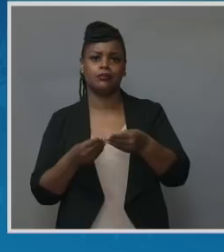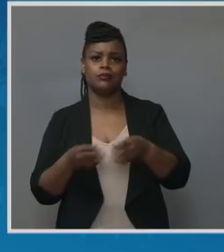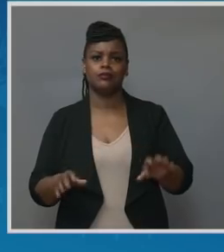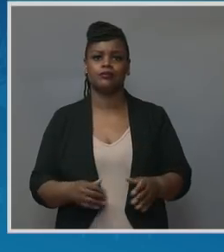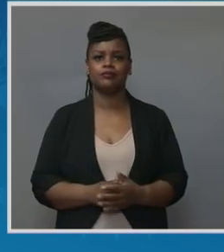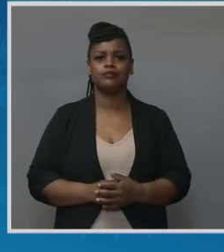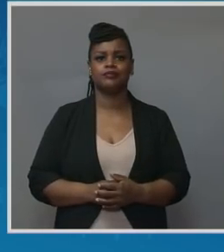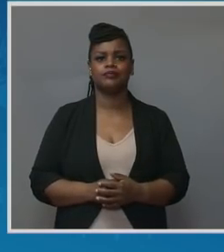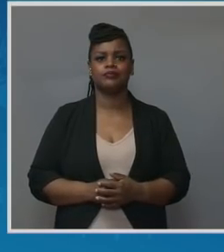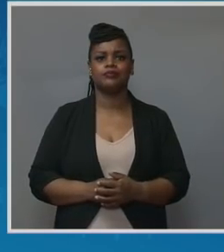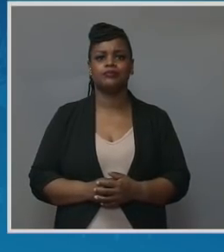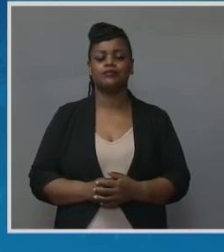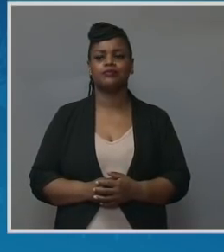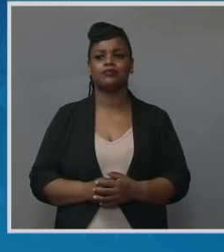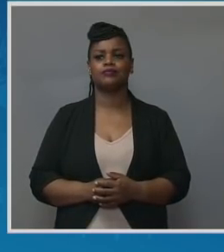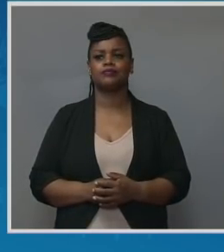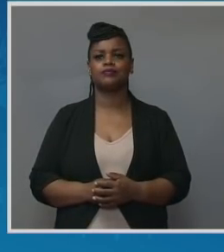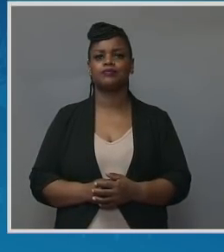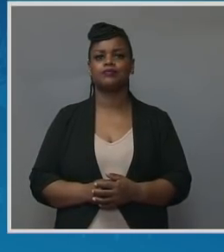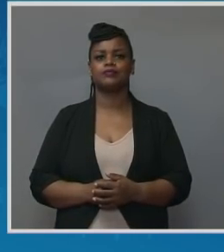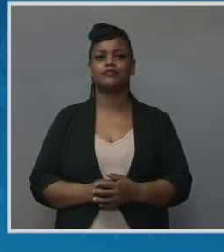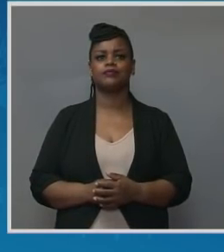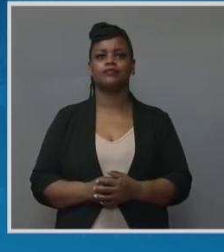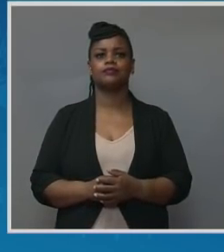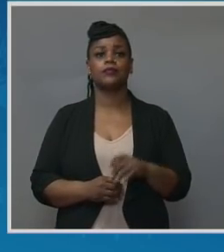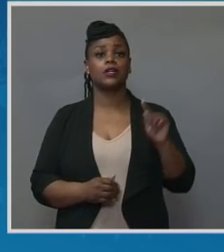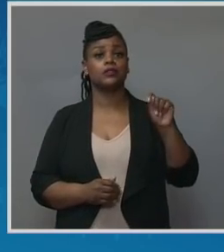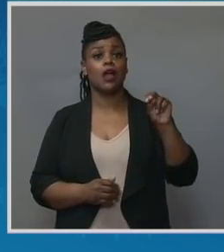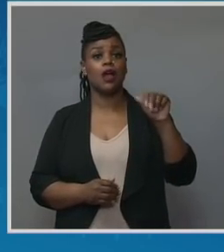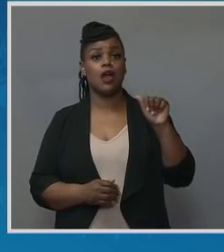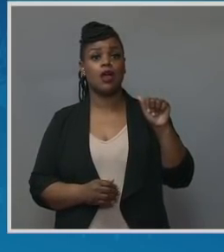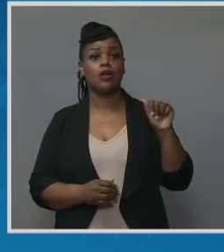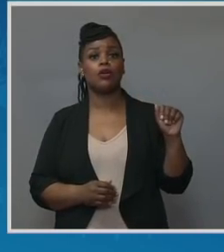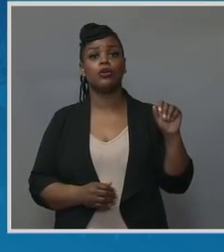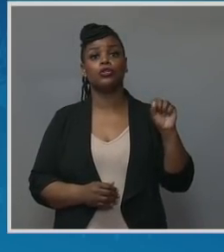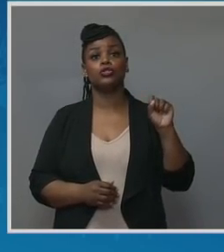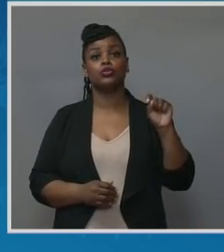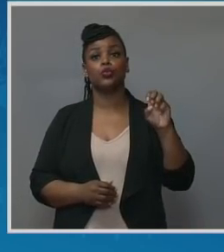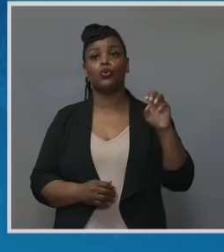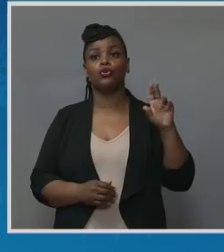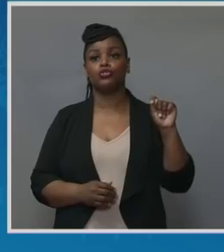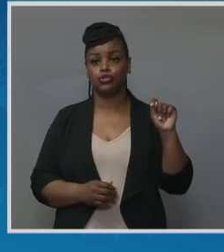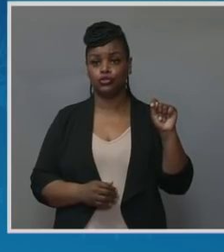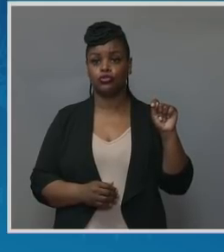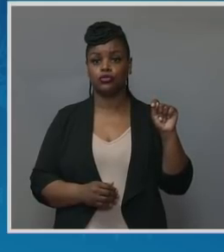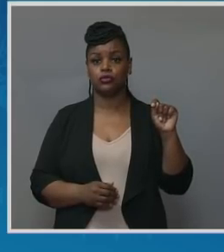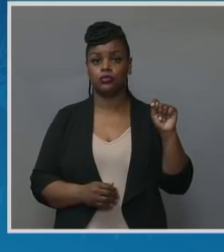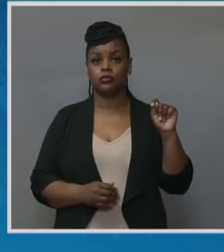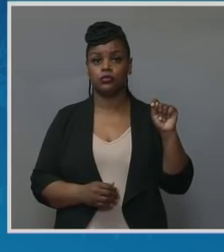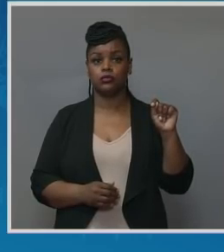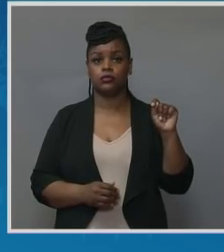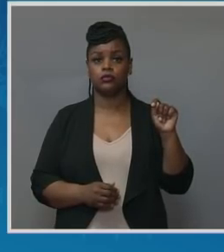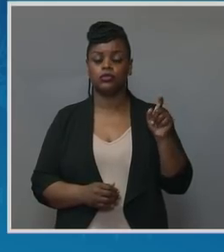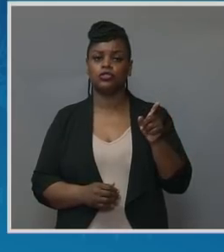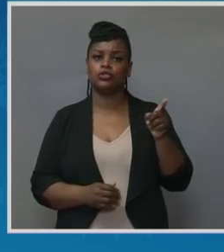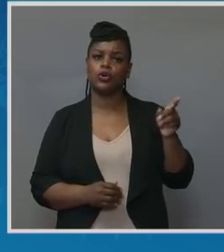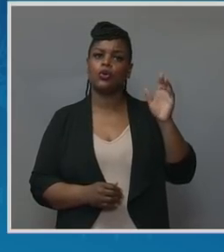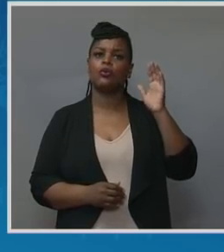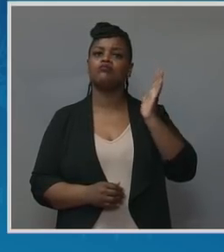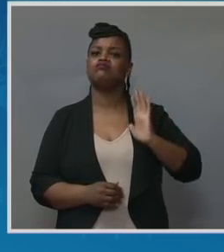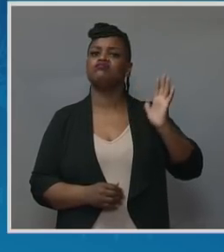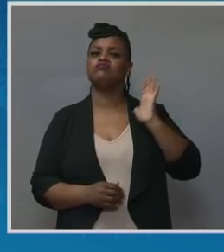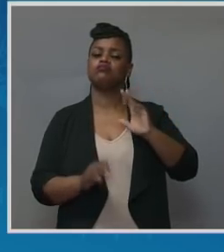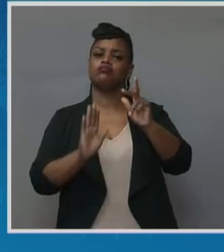Donna Trim Stewart, mother of Aureka, who was a policy expert here in